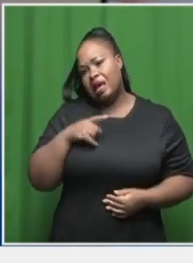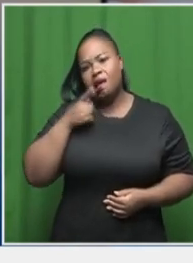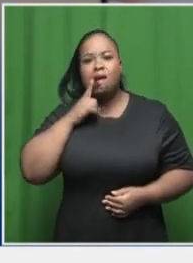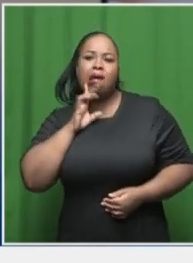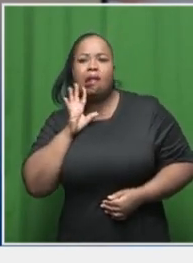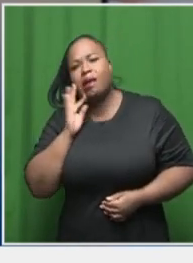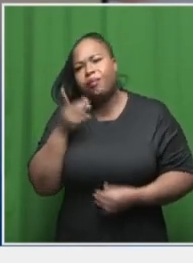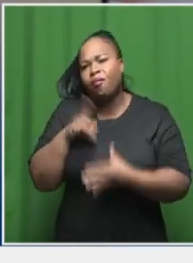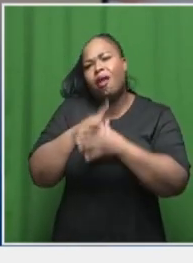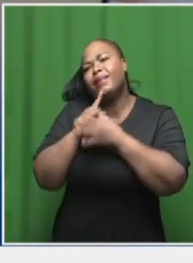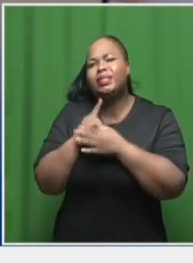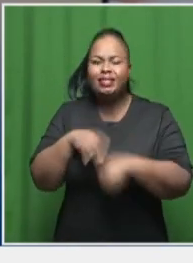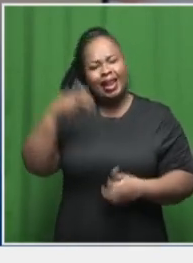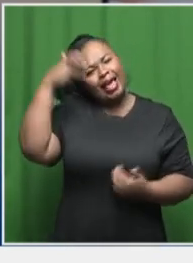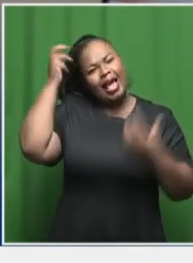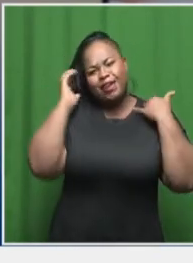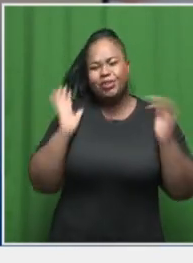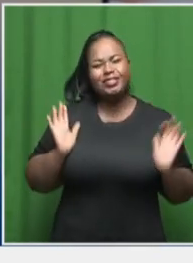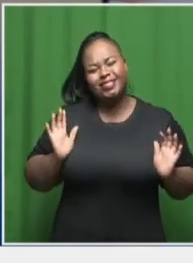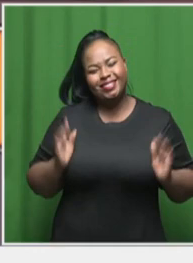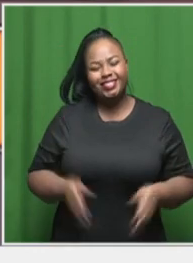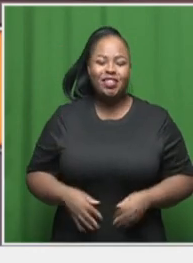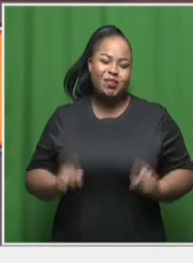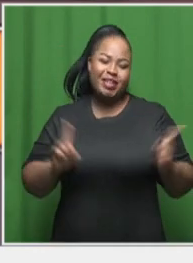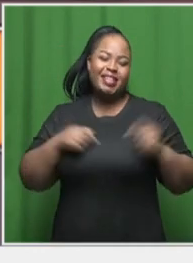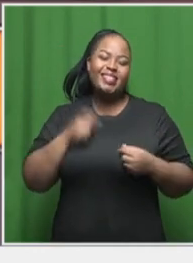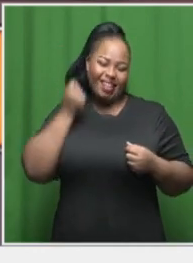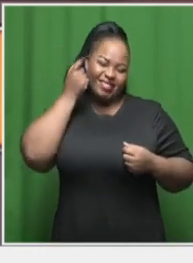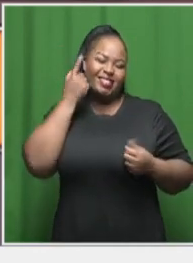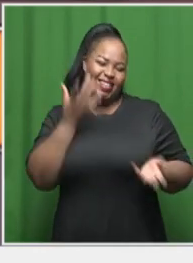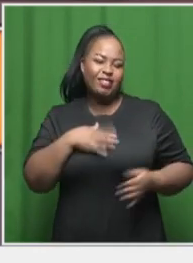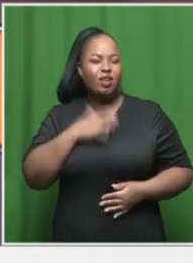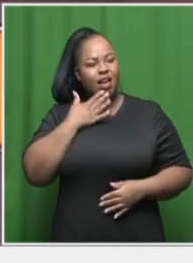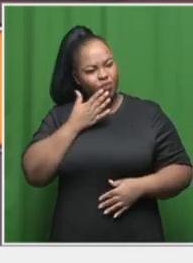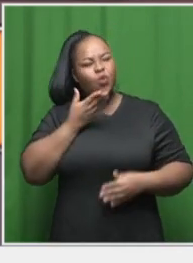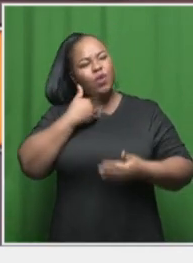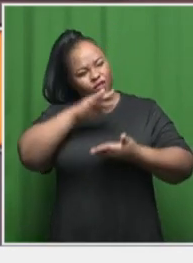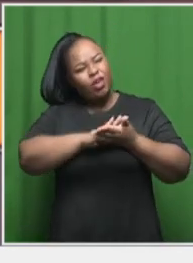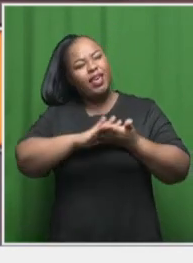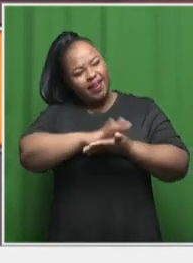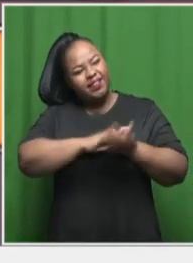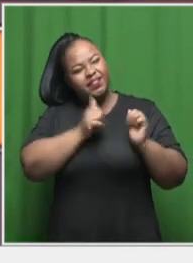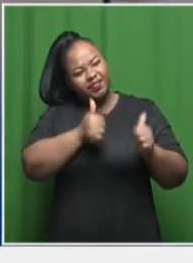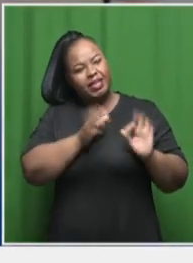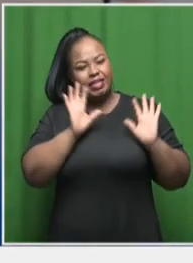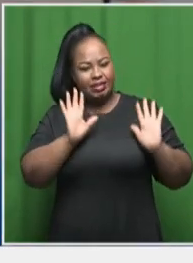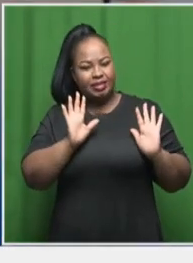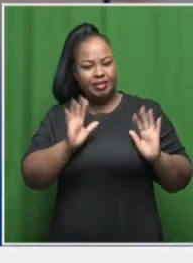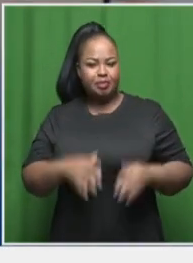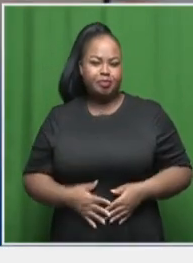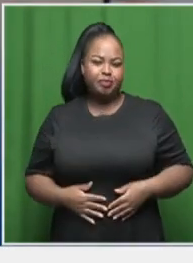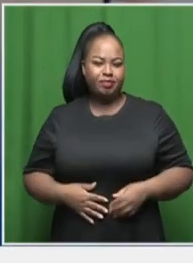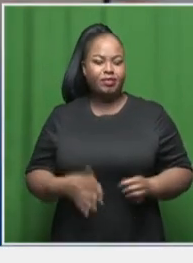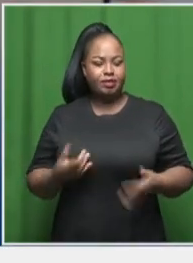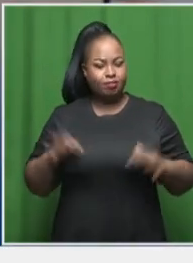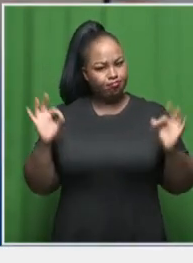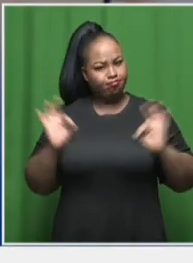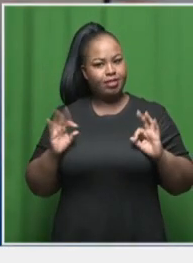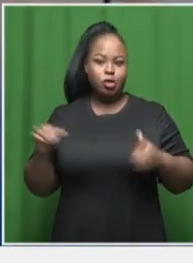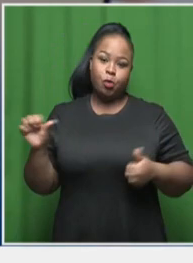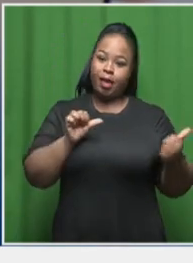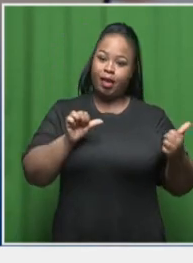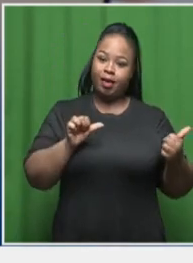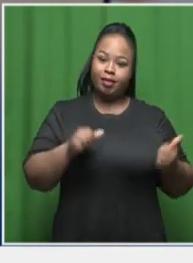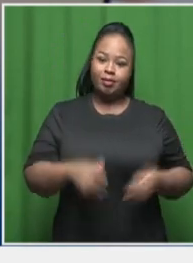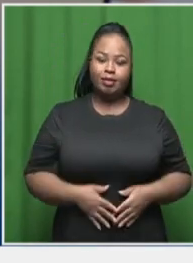to eat them. He's a lion, you know, but then they understand and they're like, we forgive you for it all. Let's just get it back together. let's go